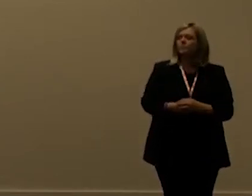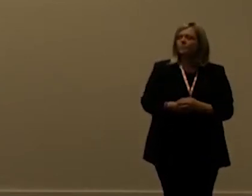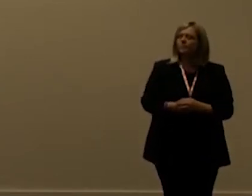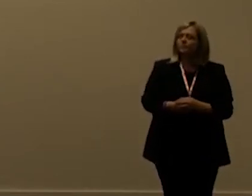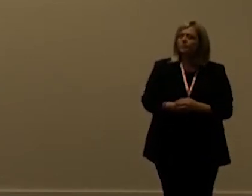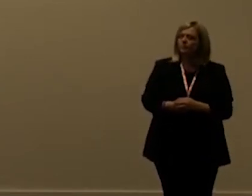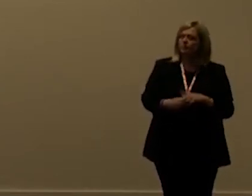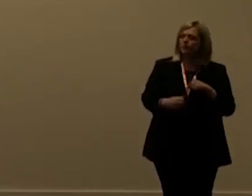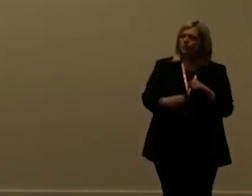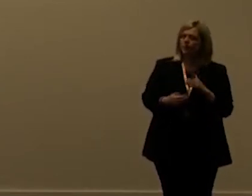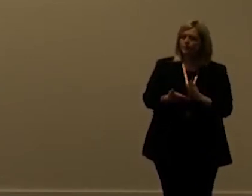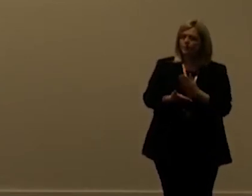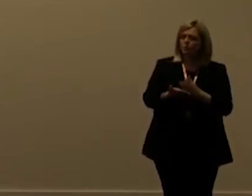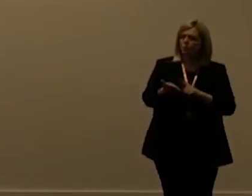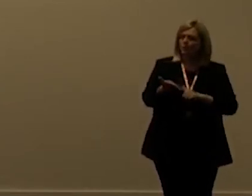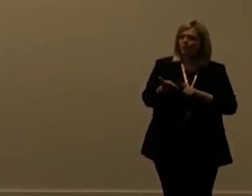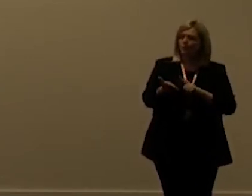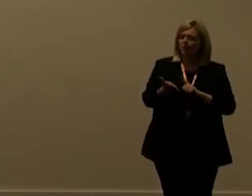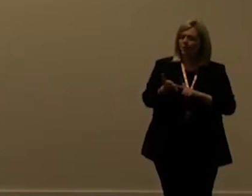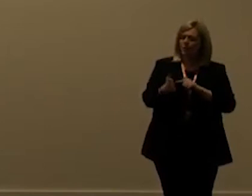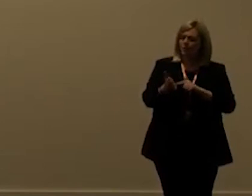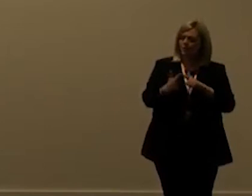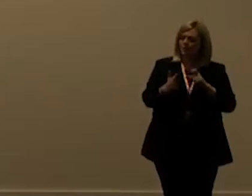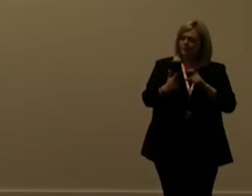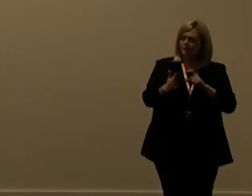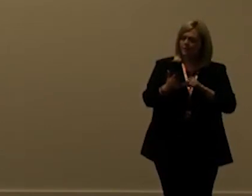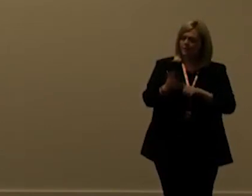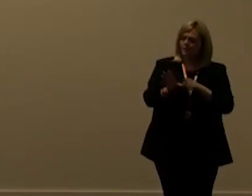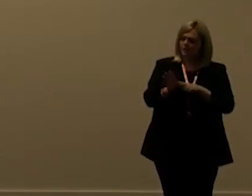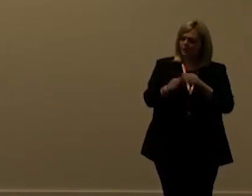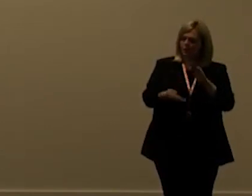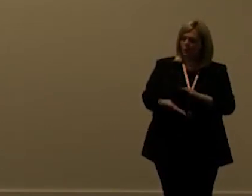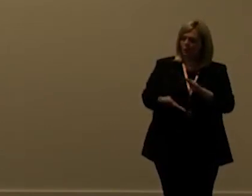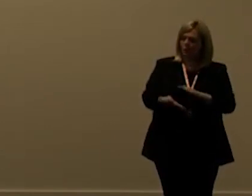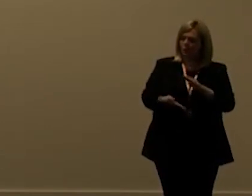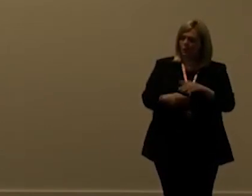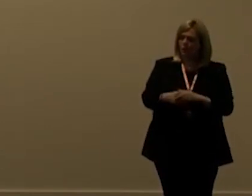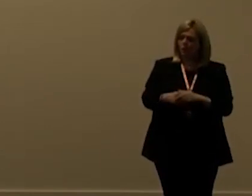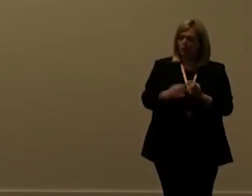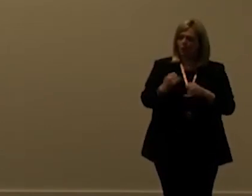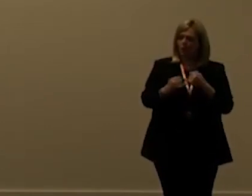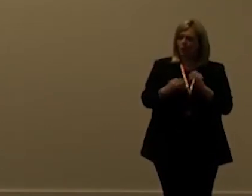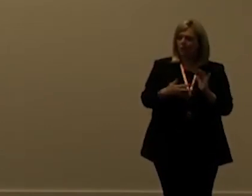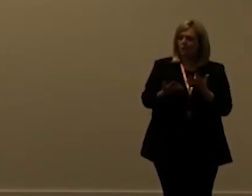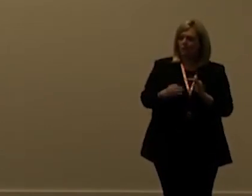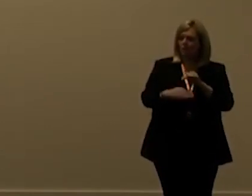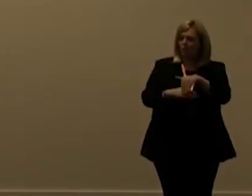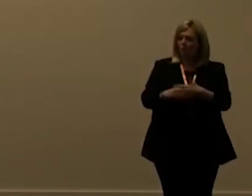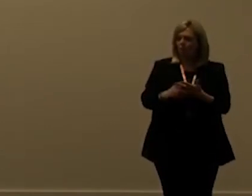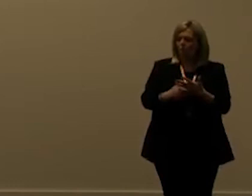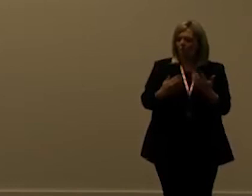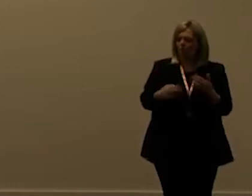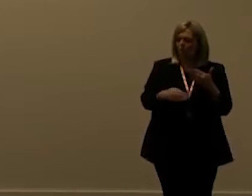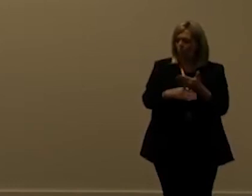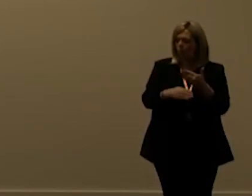that's to make the latency as low as possible so that because it's hack it has some caching on that server unless that server is overloaded then it will move to another server